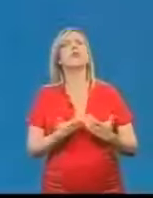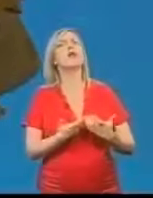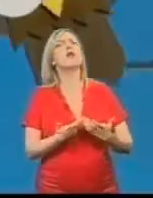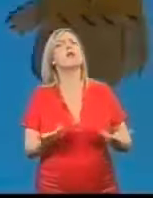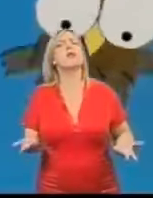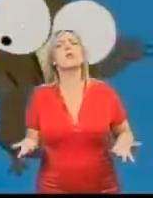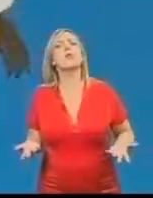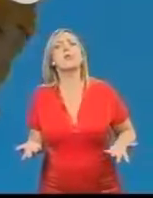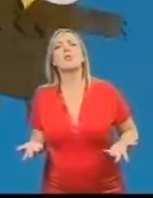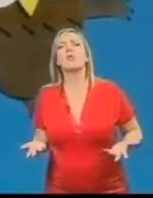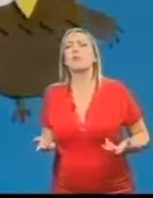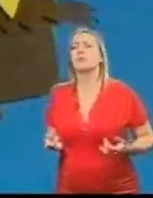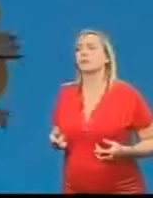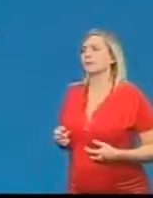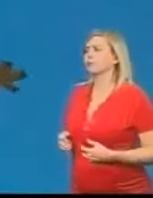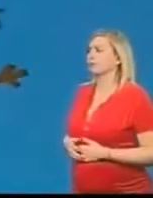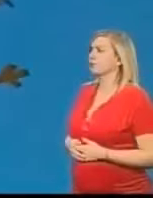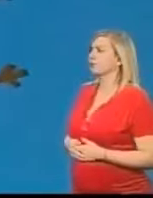Porker